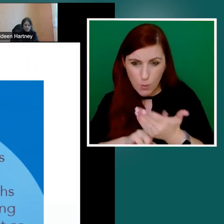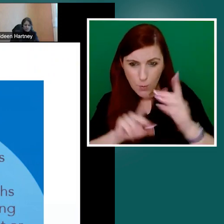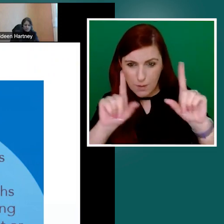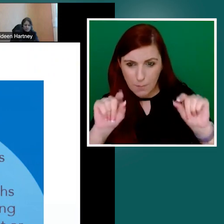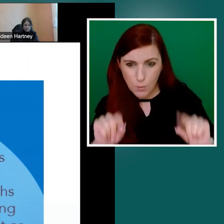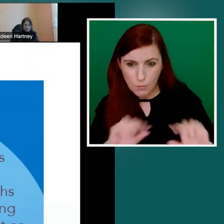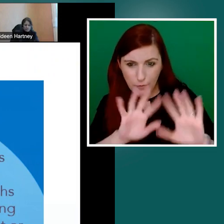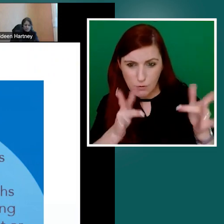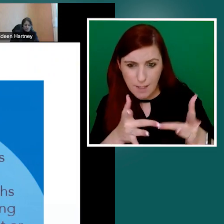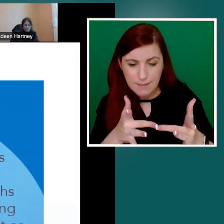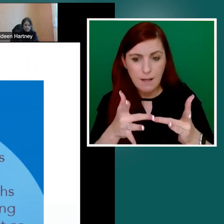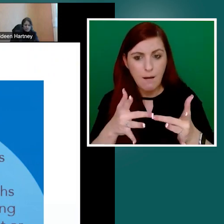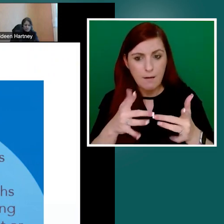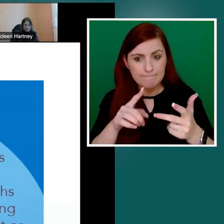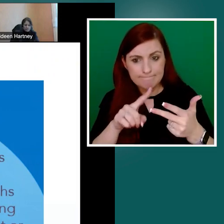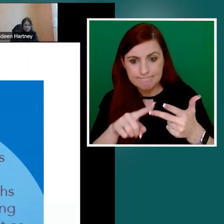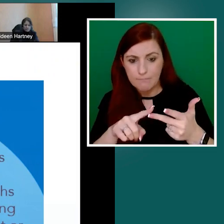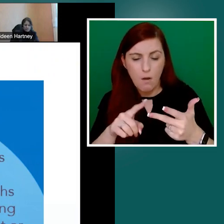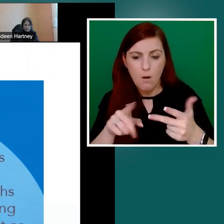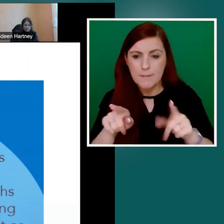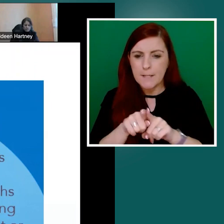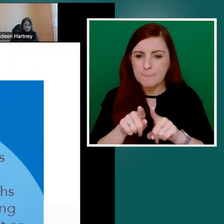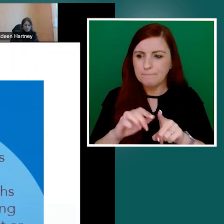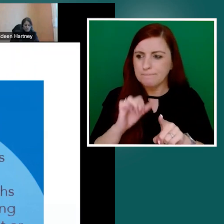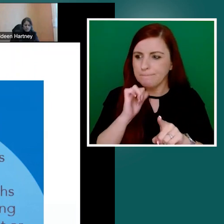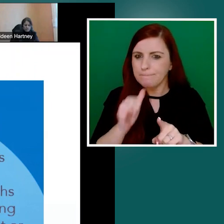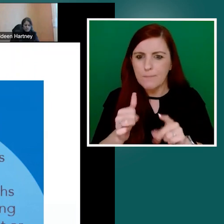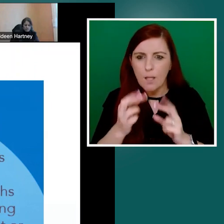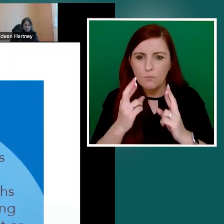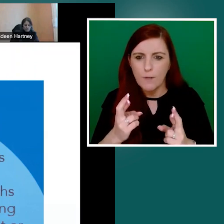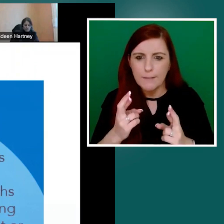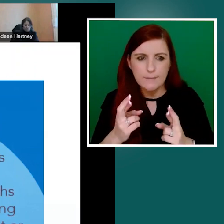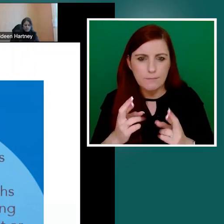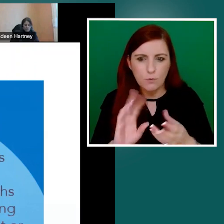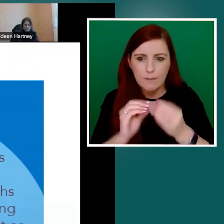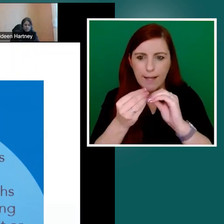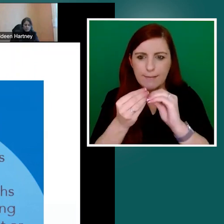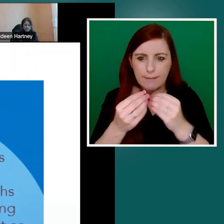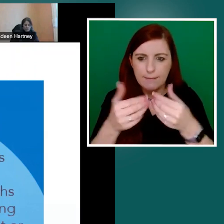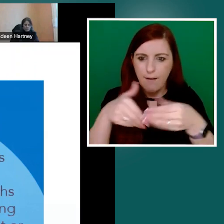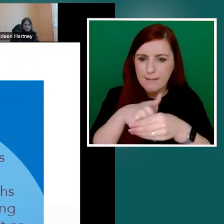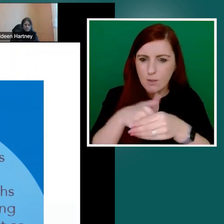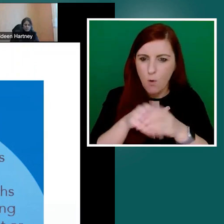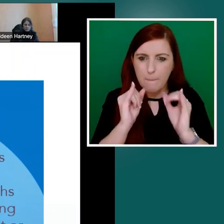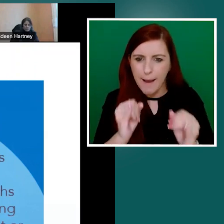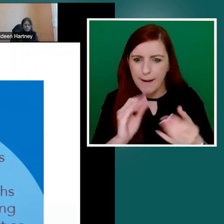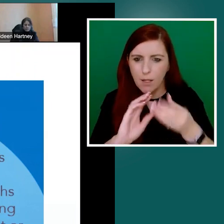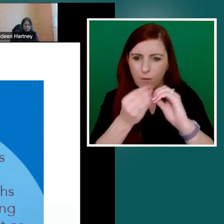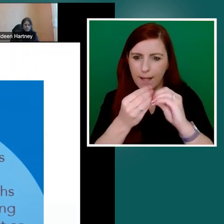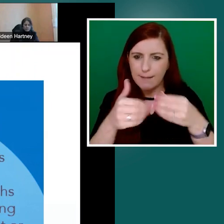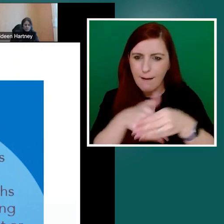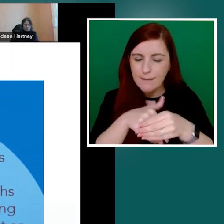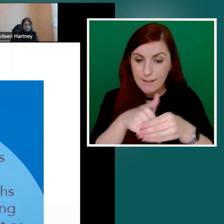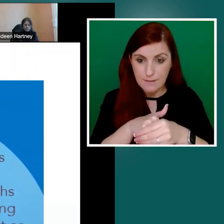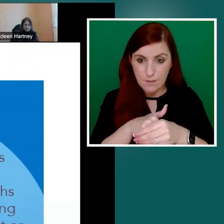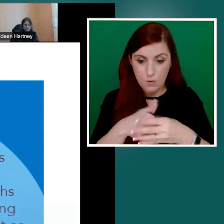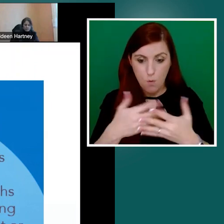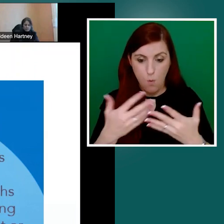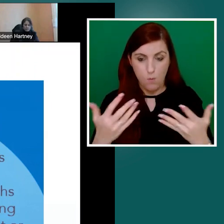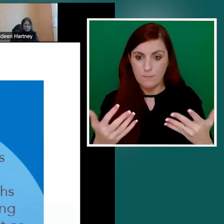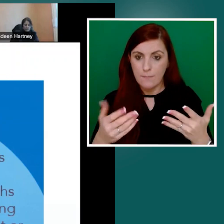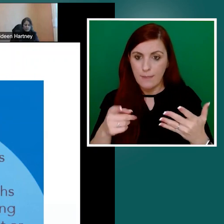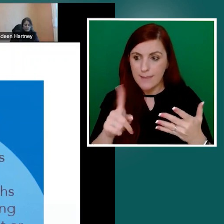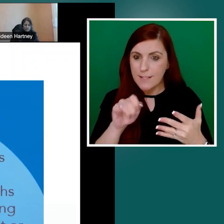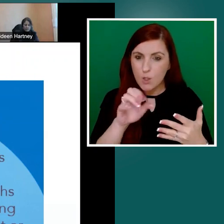you know, incorrect or badly created content. So this toolkit and the various government strategies